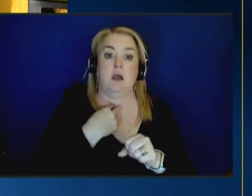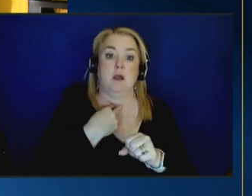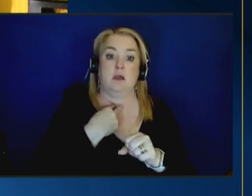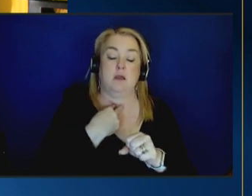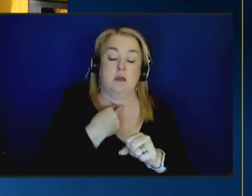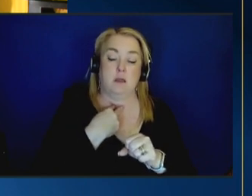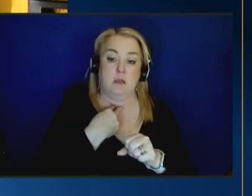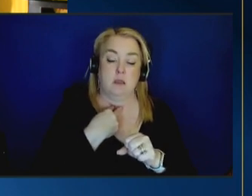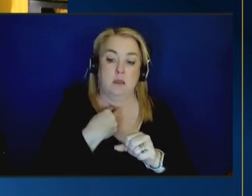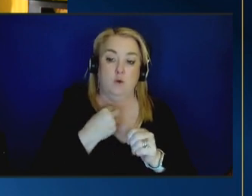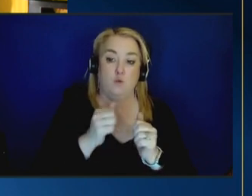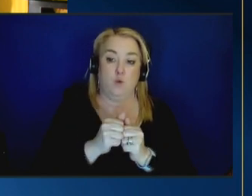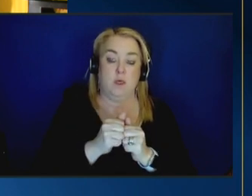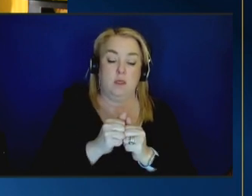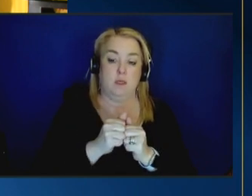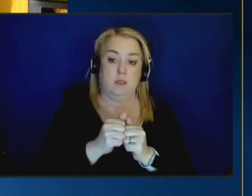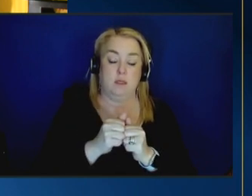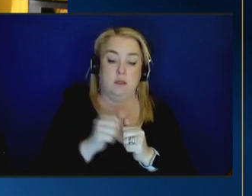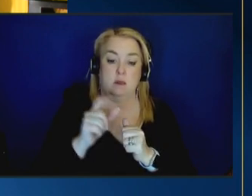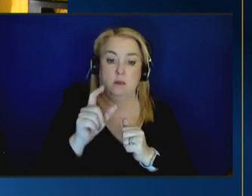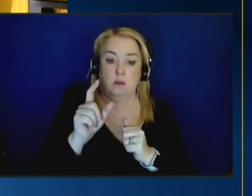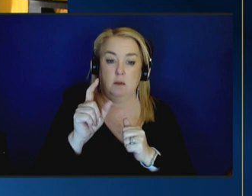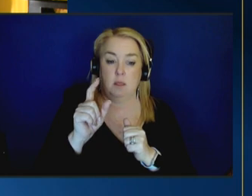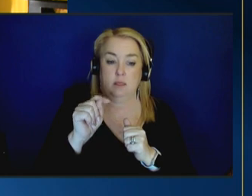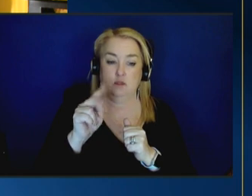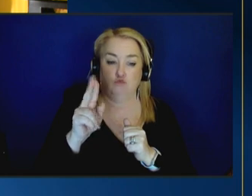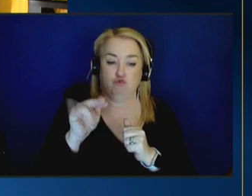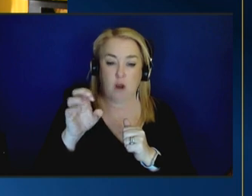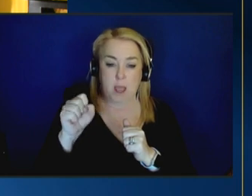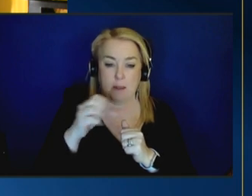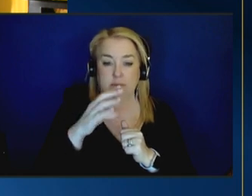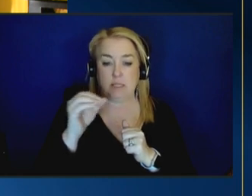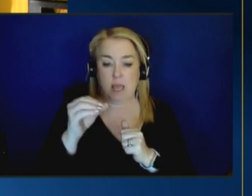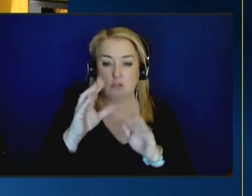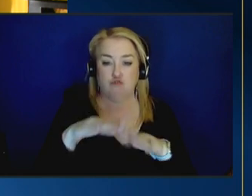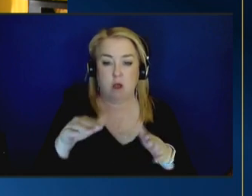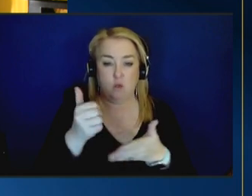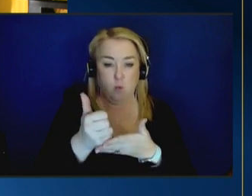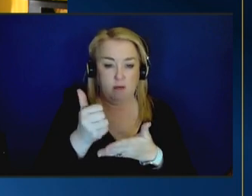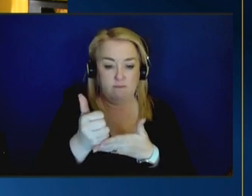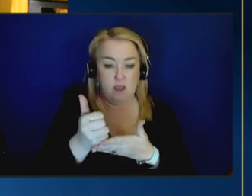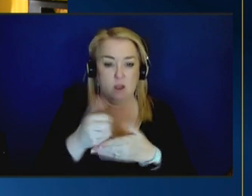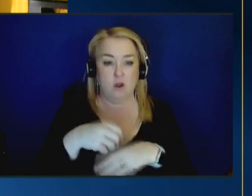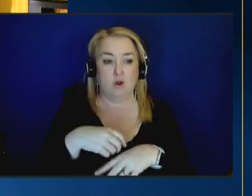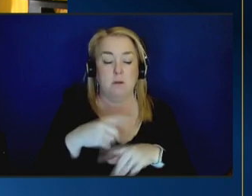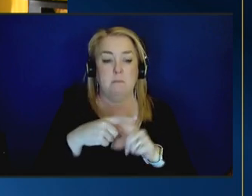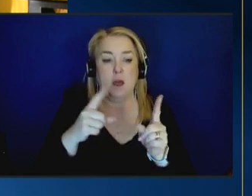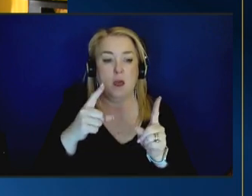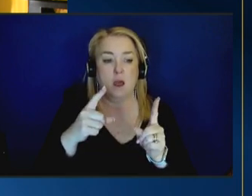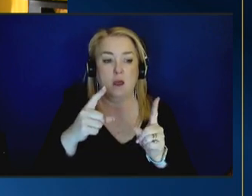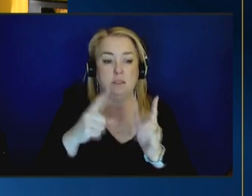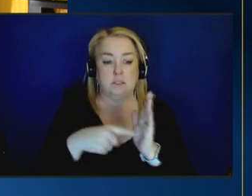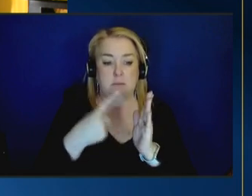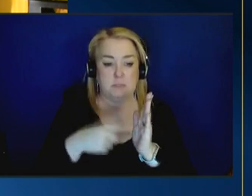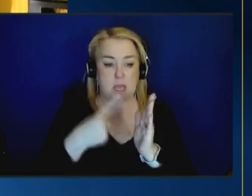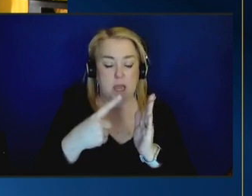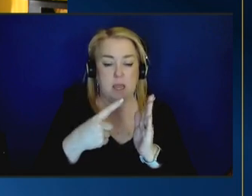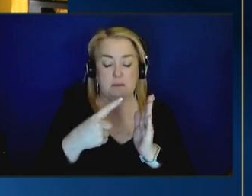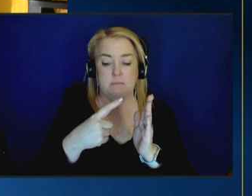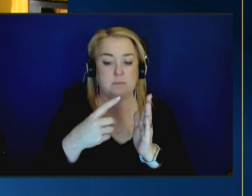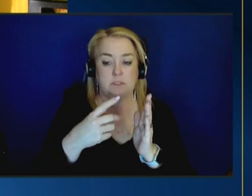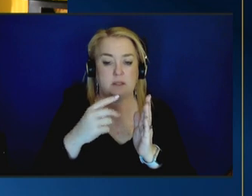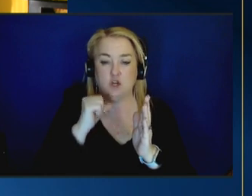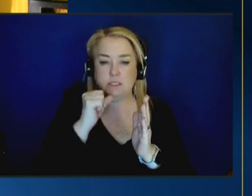around uh tribes and child welfare uh that you take positions that harden across time and there isn't the